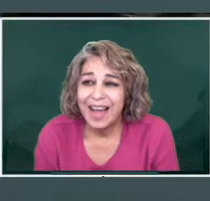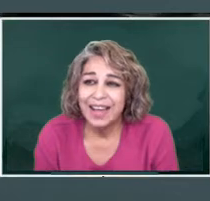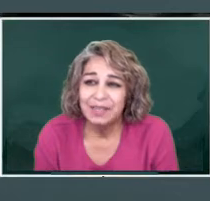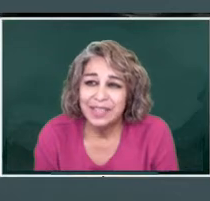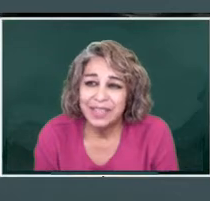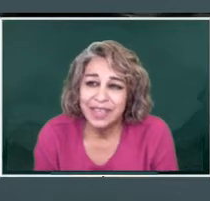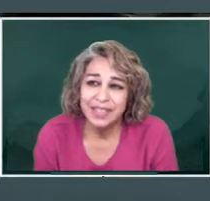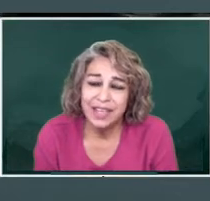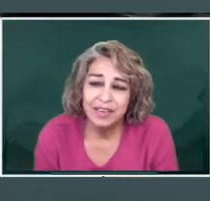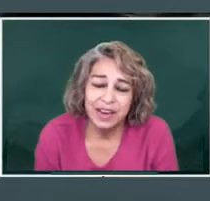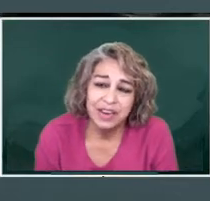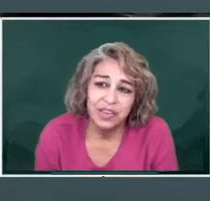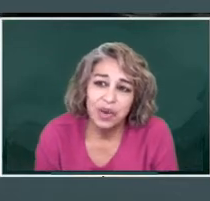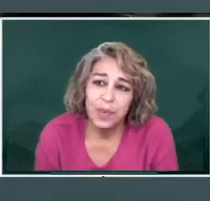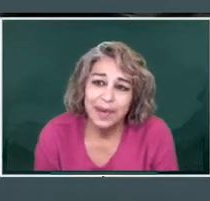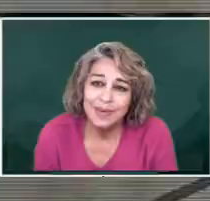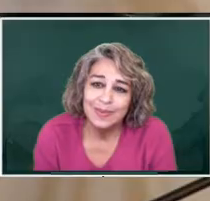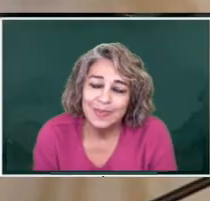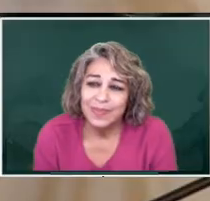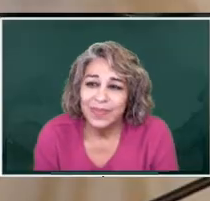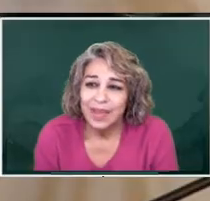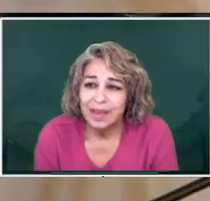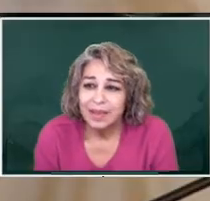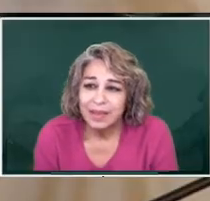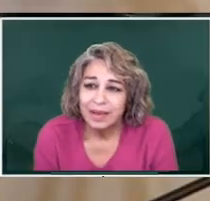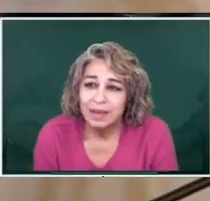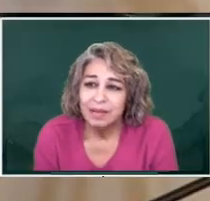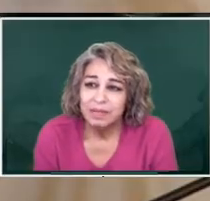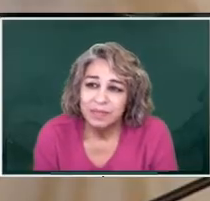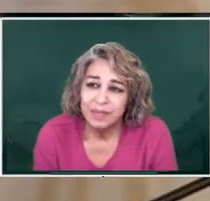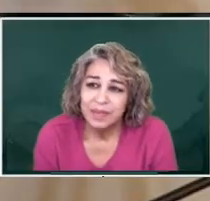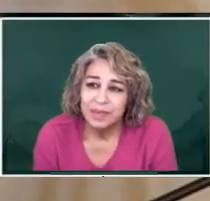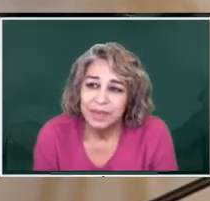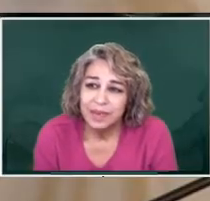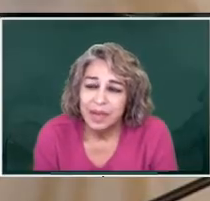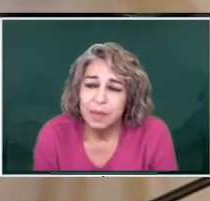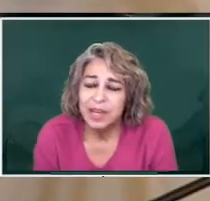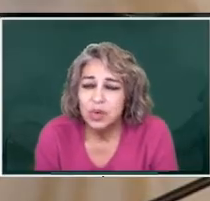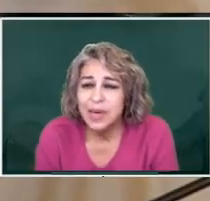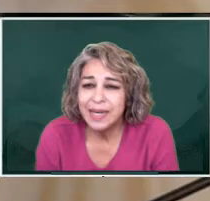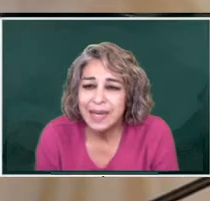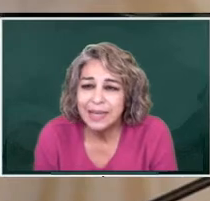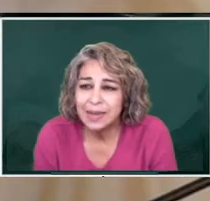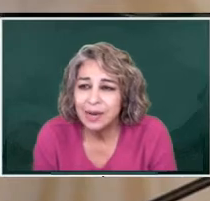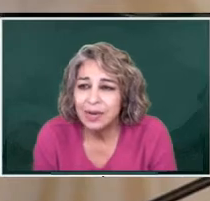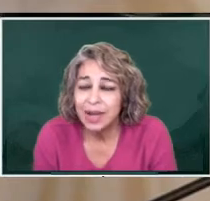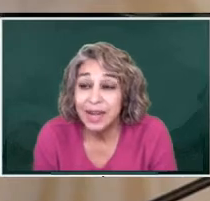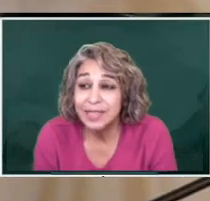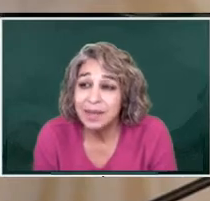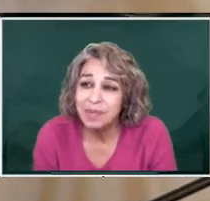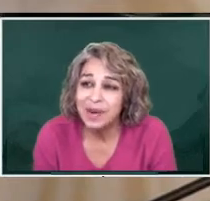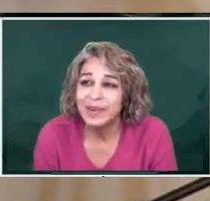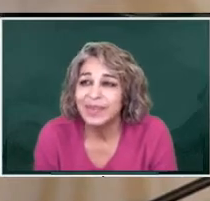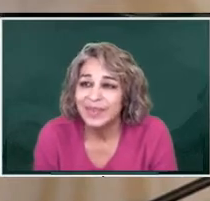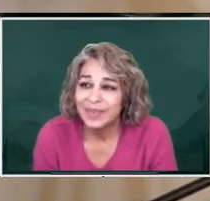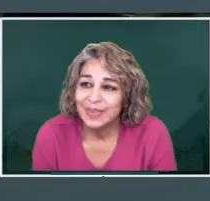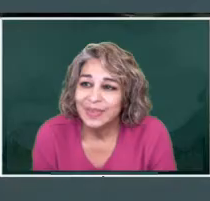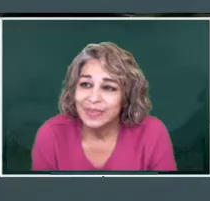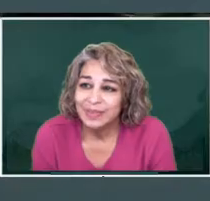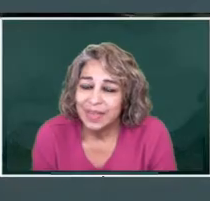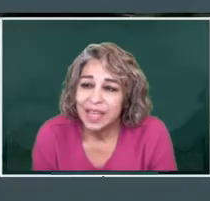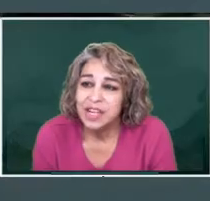I was just there in Neuropan about 20 days ago, and I slept there